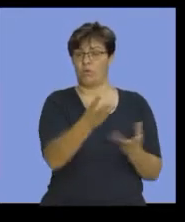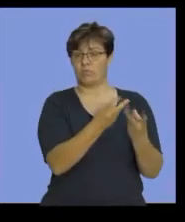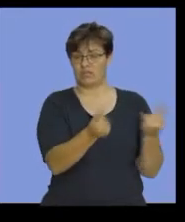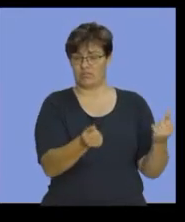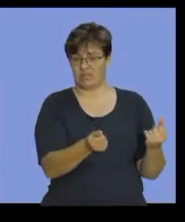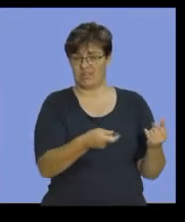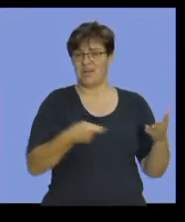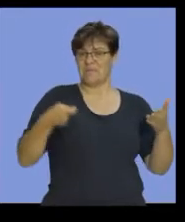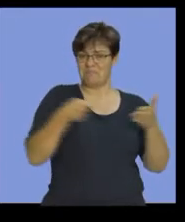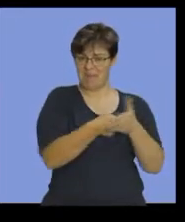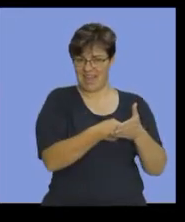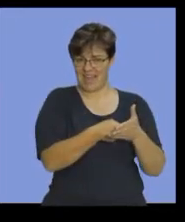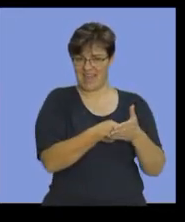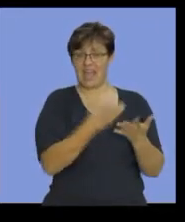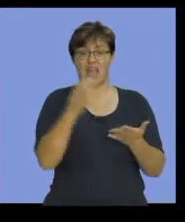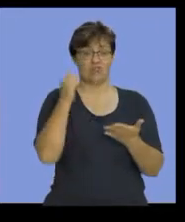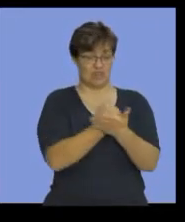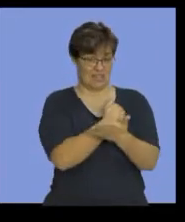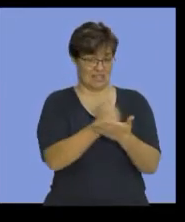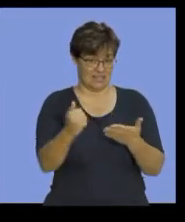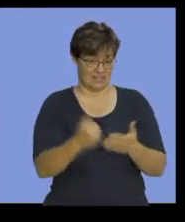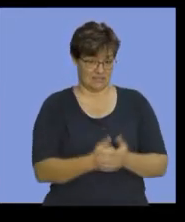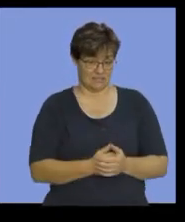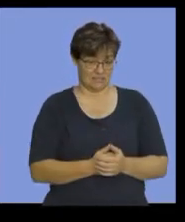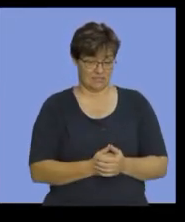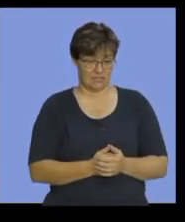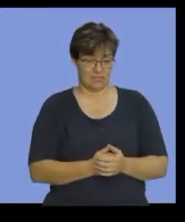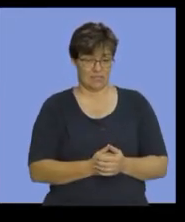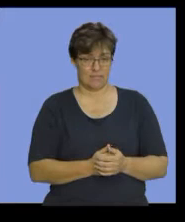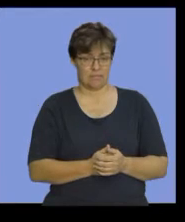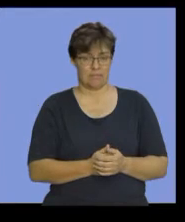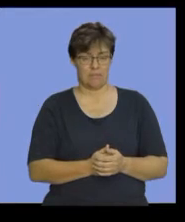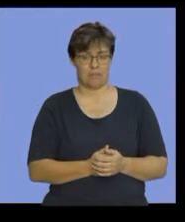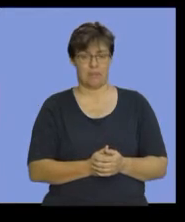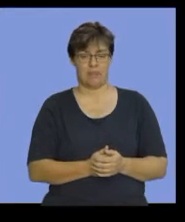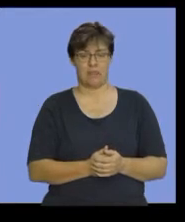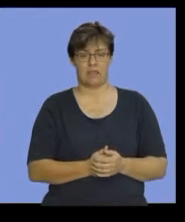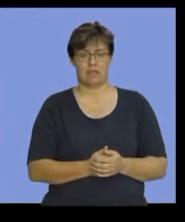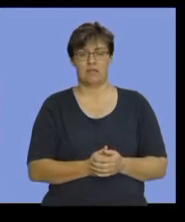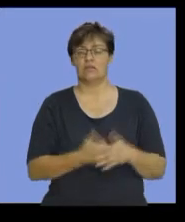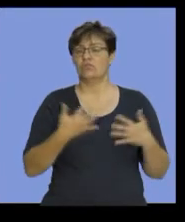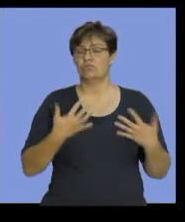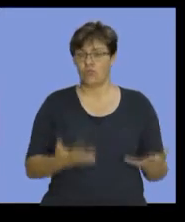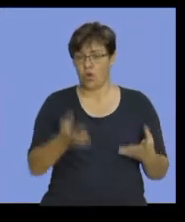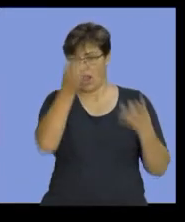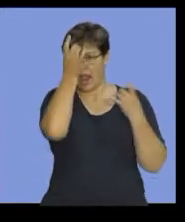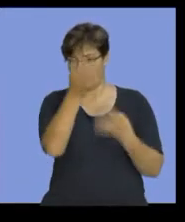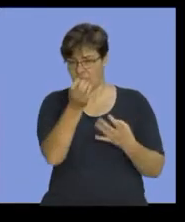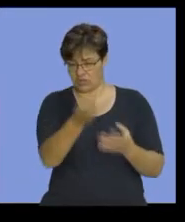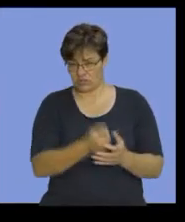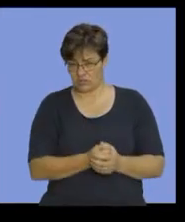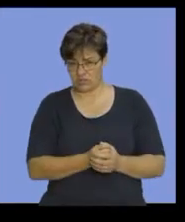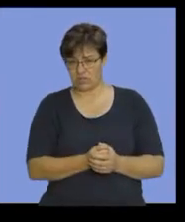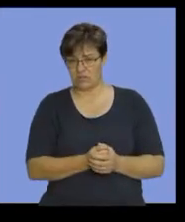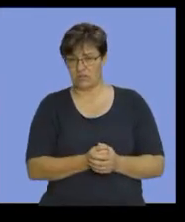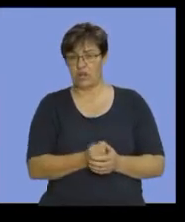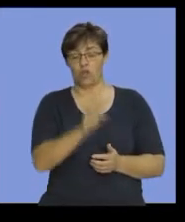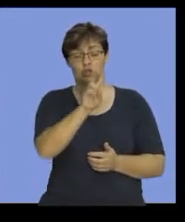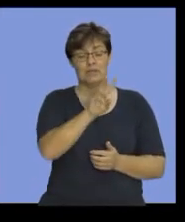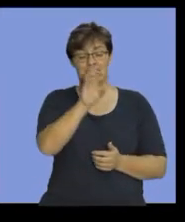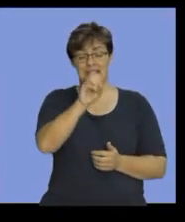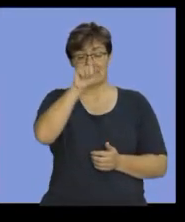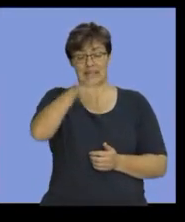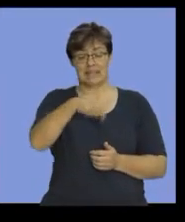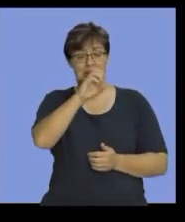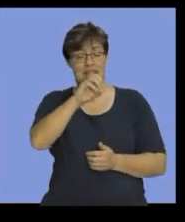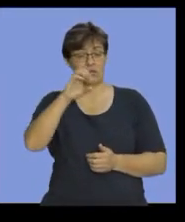were bought on credit. Okay. Going back to my information, we said, 20,000